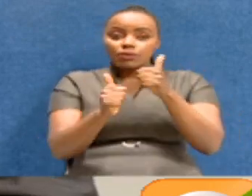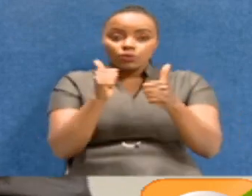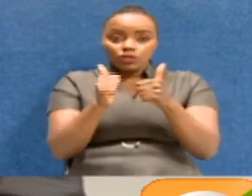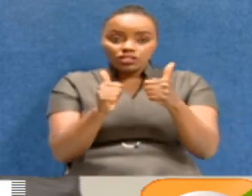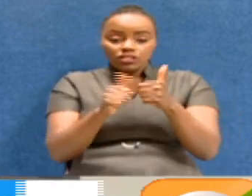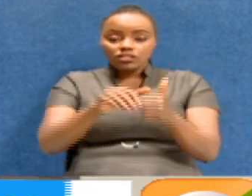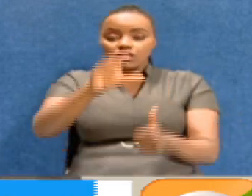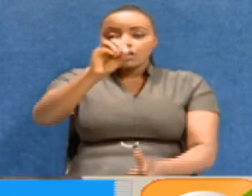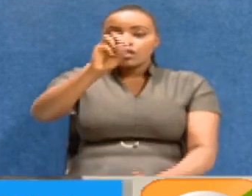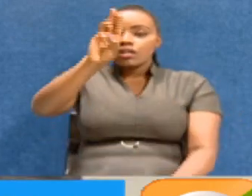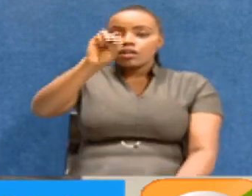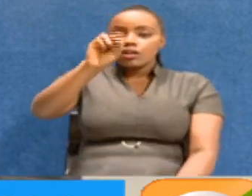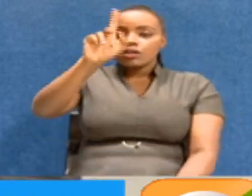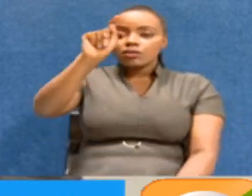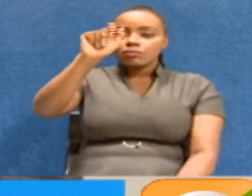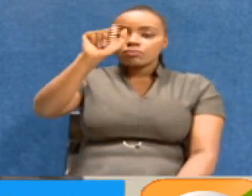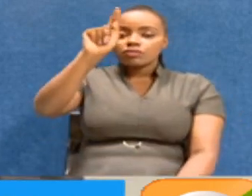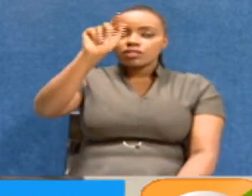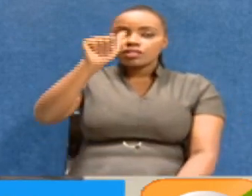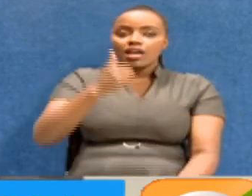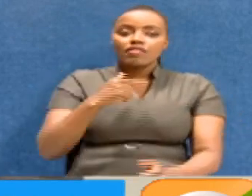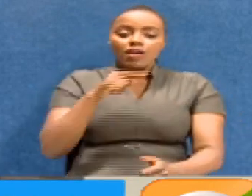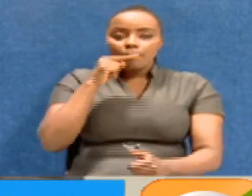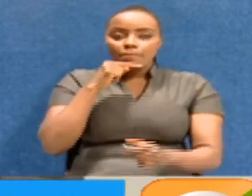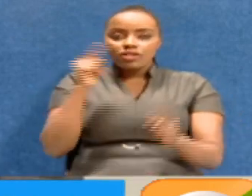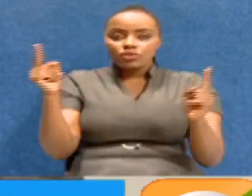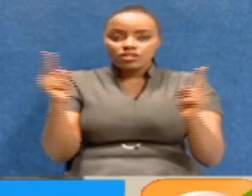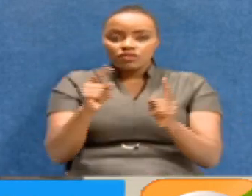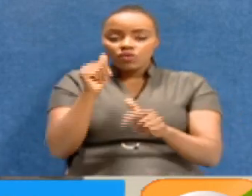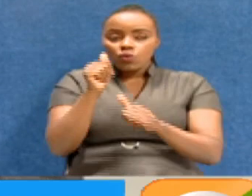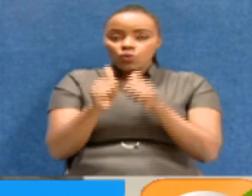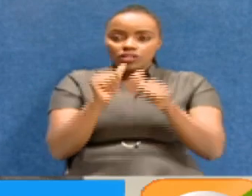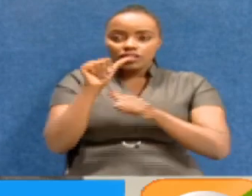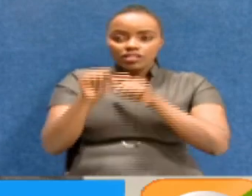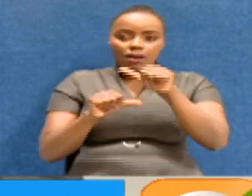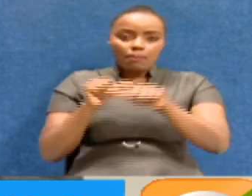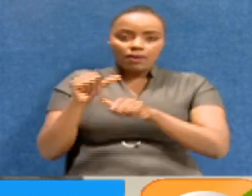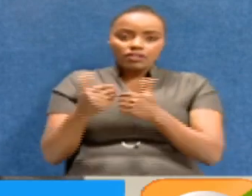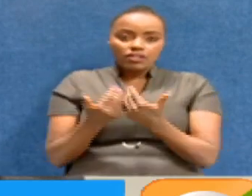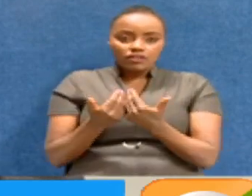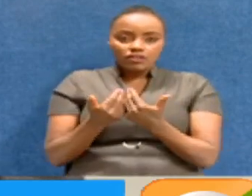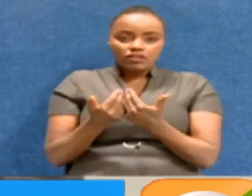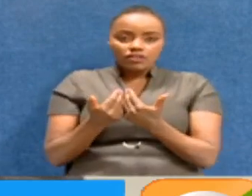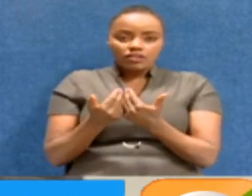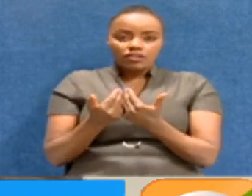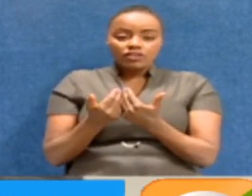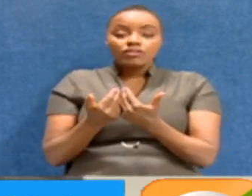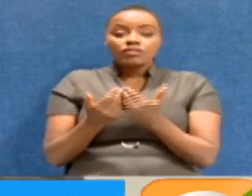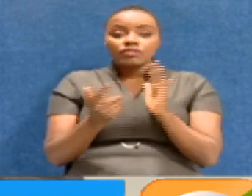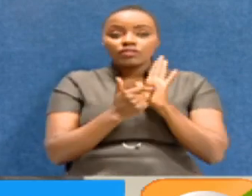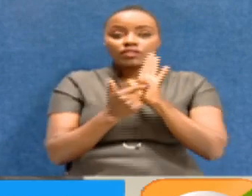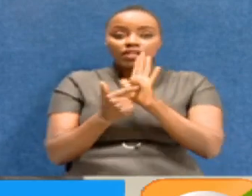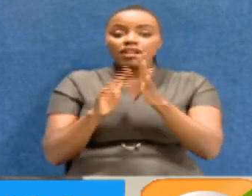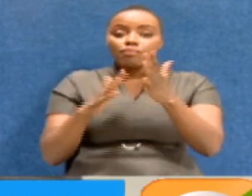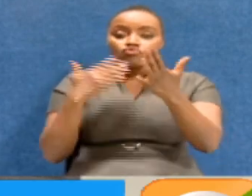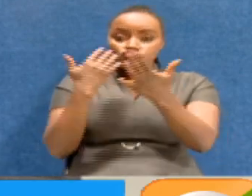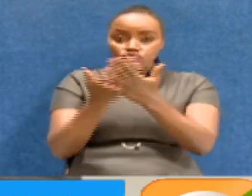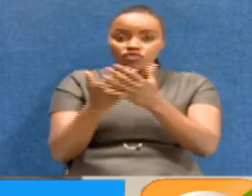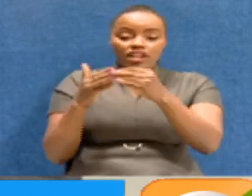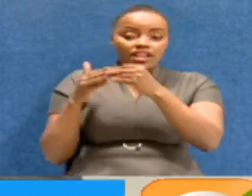Omtata has mentioned briefly, which is demonstrable and proven